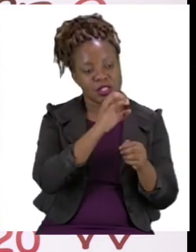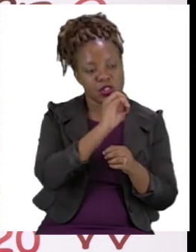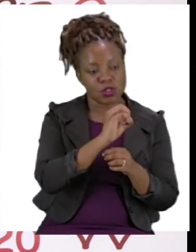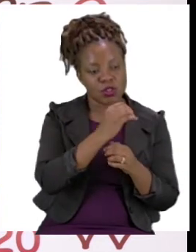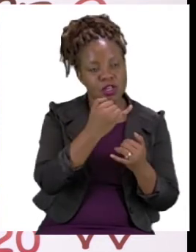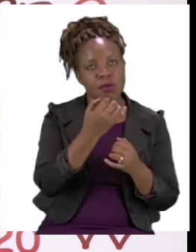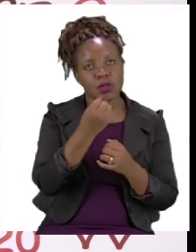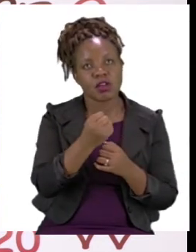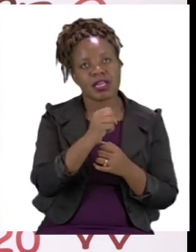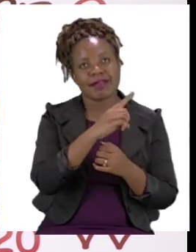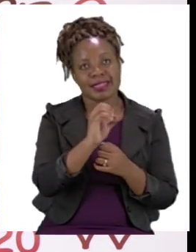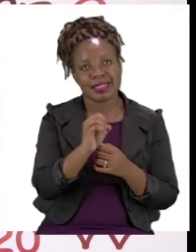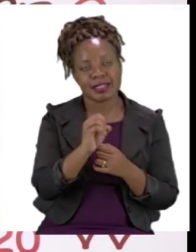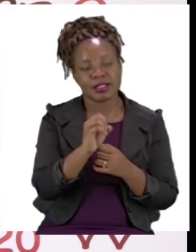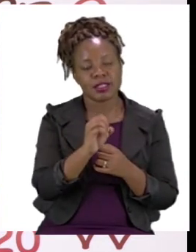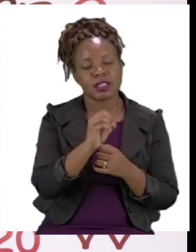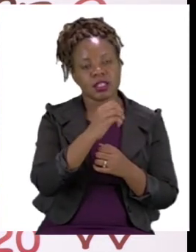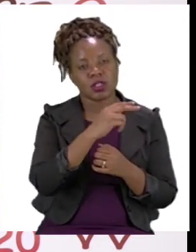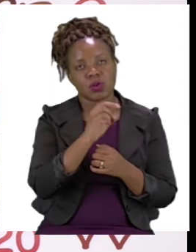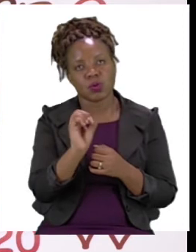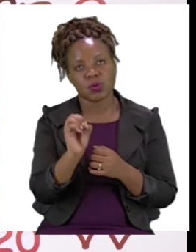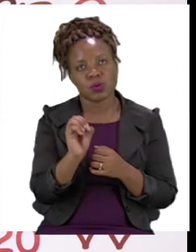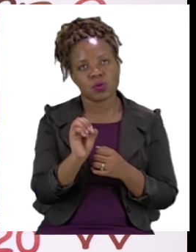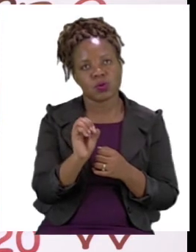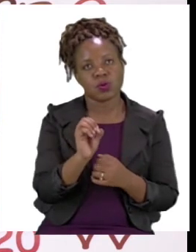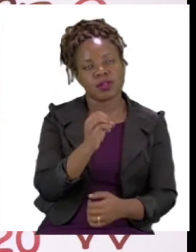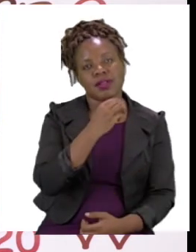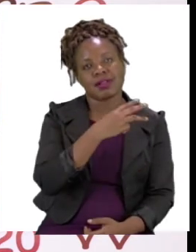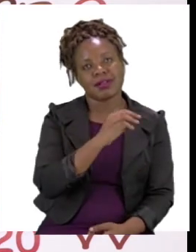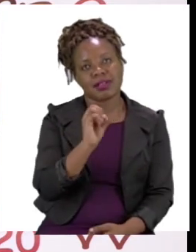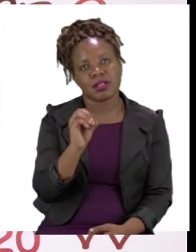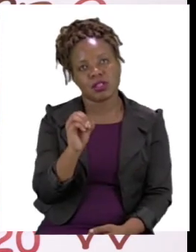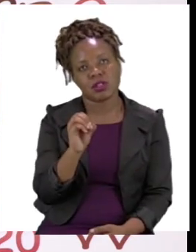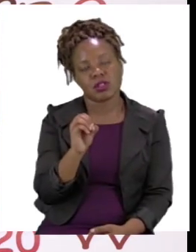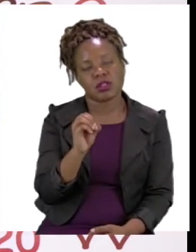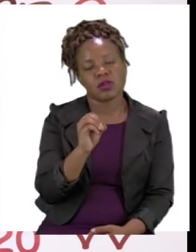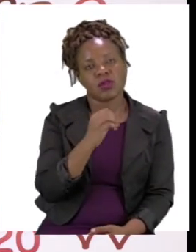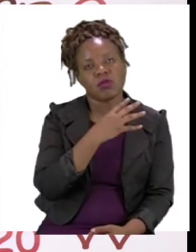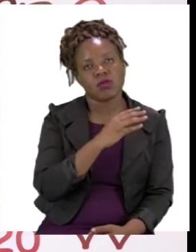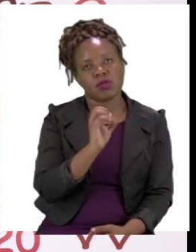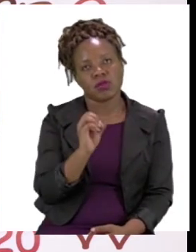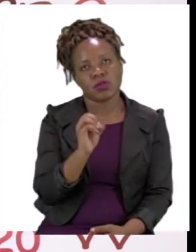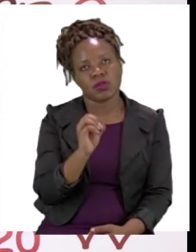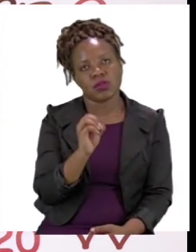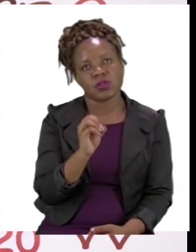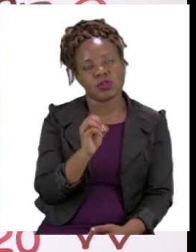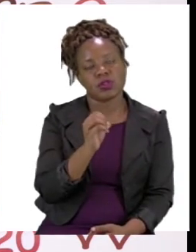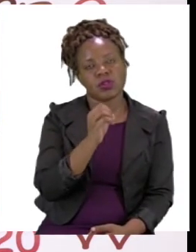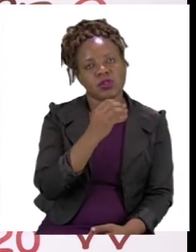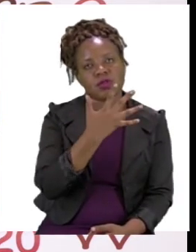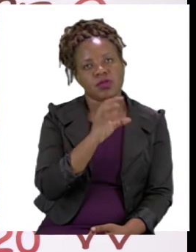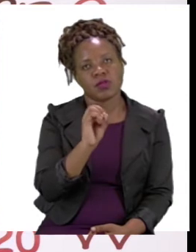10, 20, 30, 40, 50,